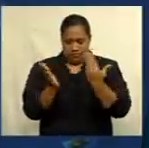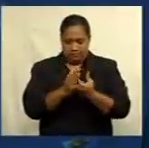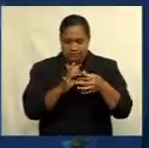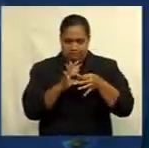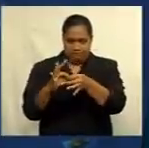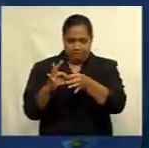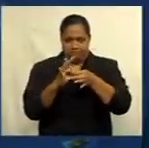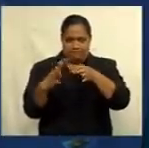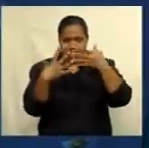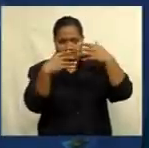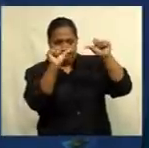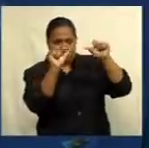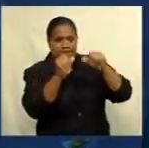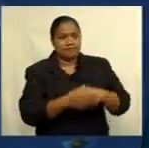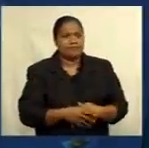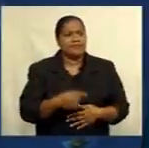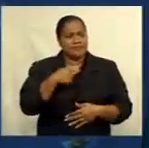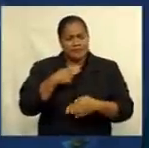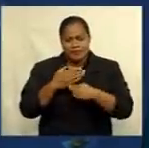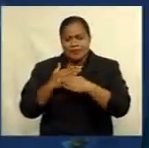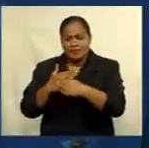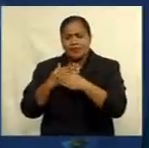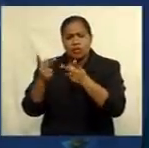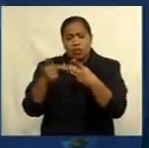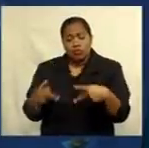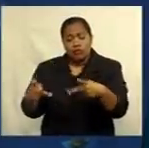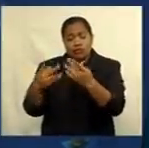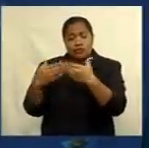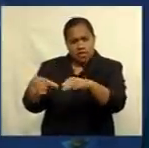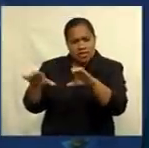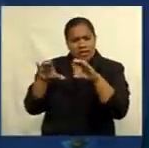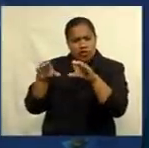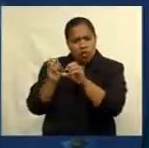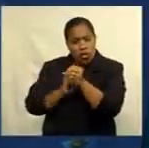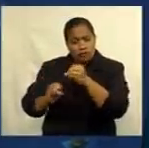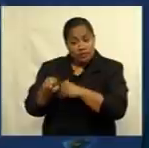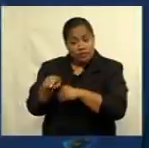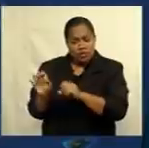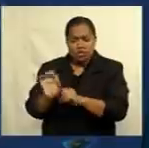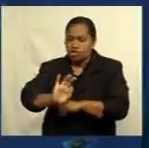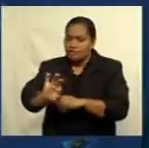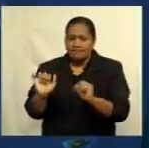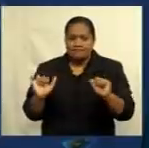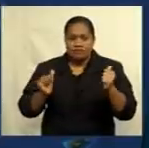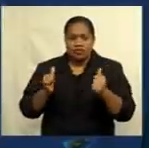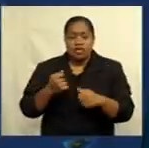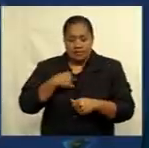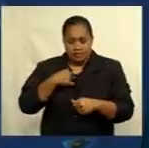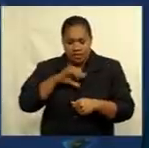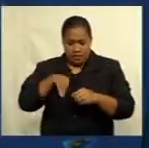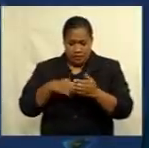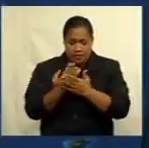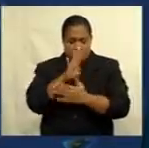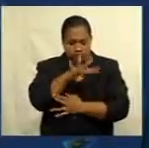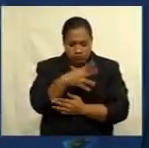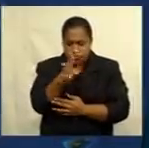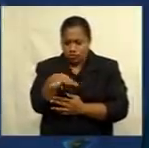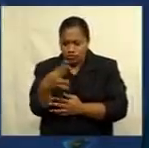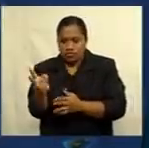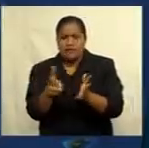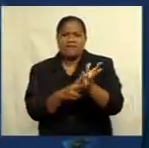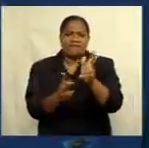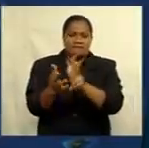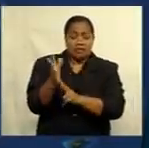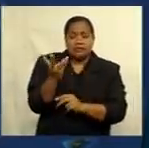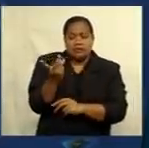I have been working closely with the provincial council office. The battle is not over yet. I'm making my business daily to check on the villages as some may be needing